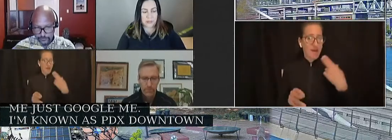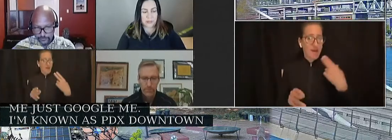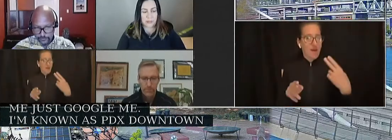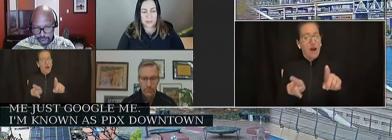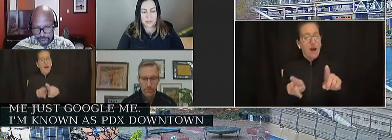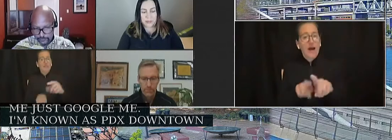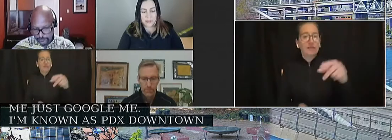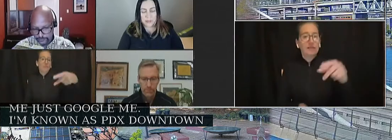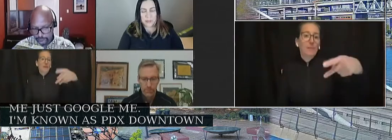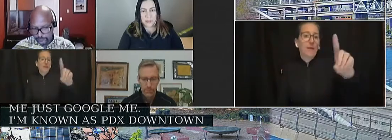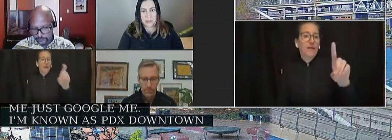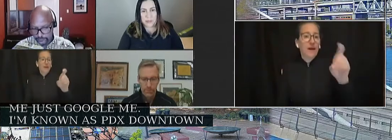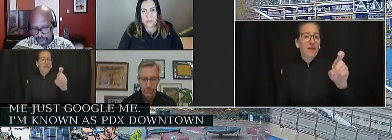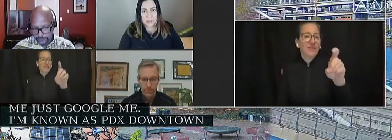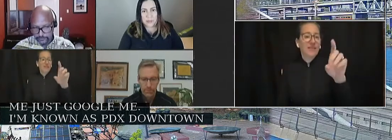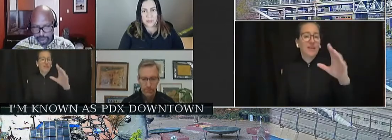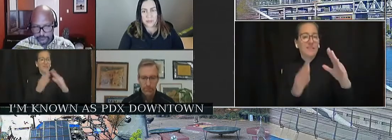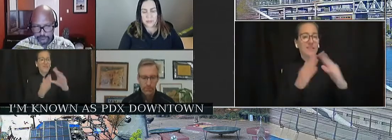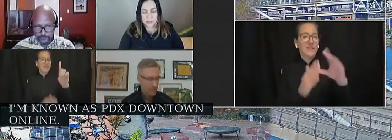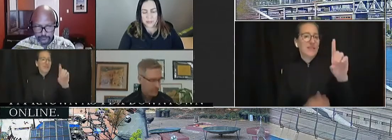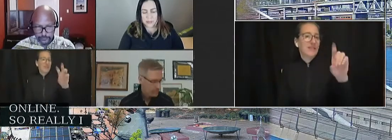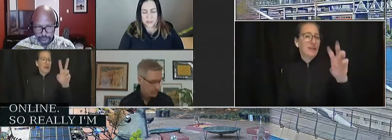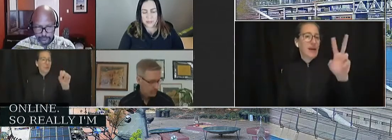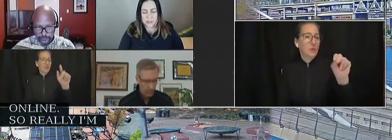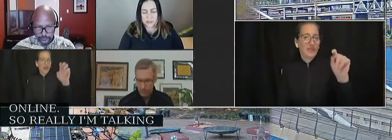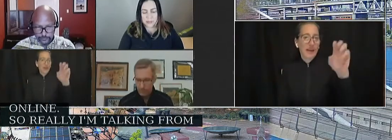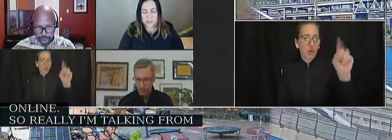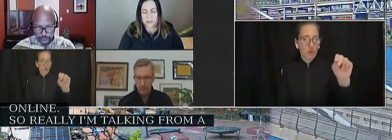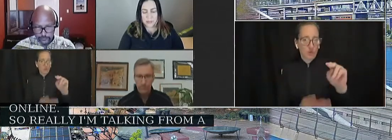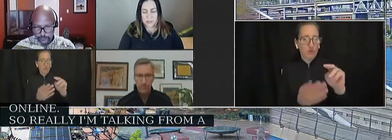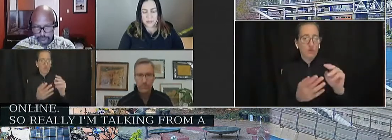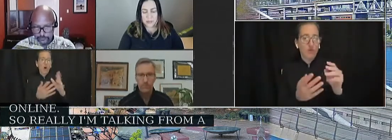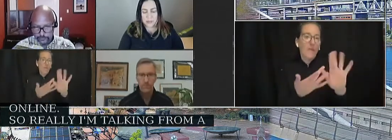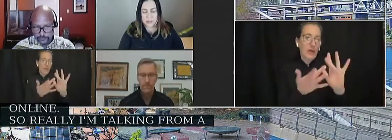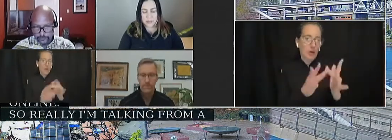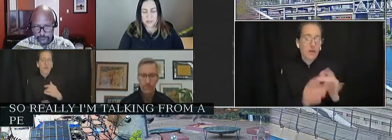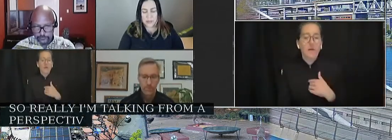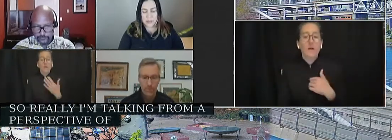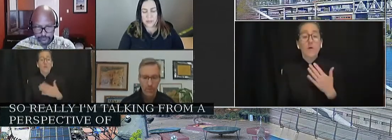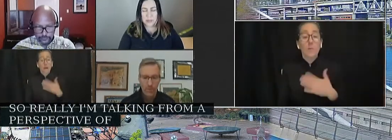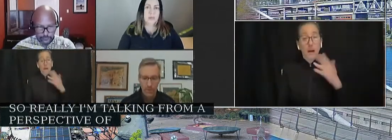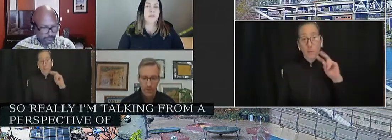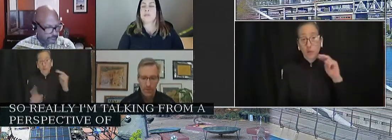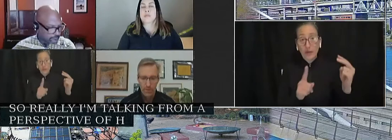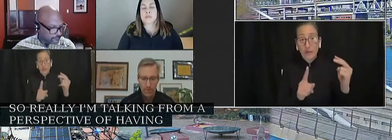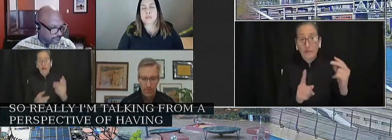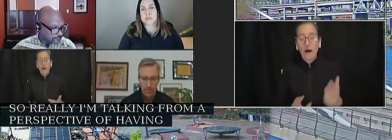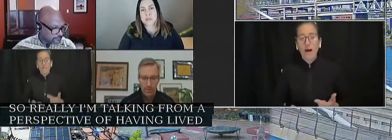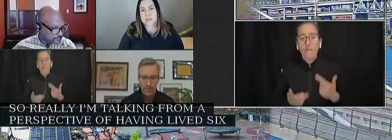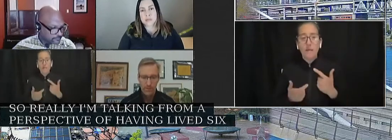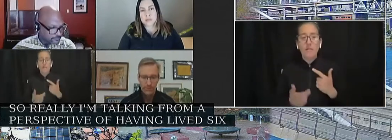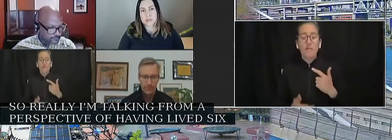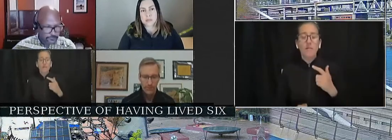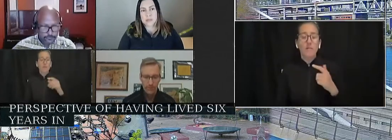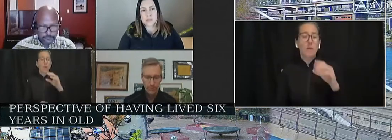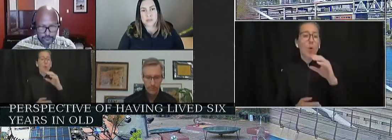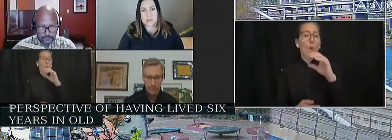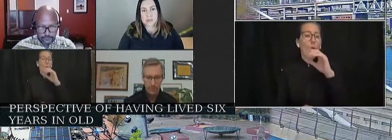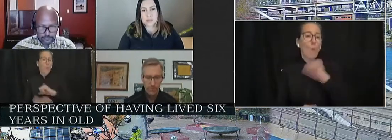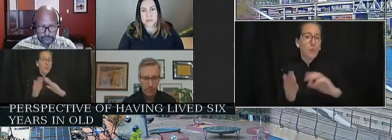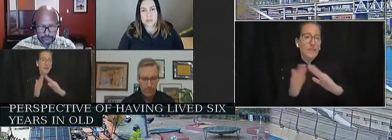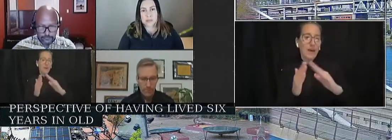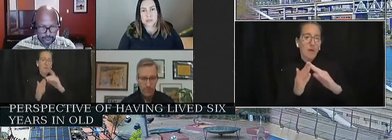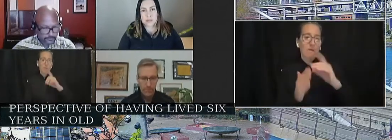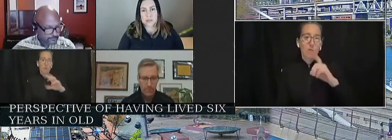really, I'm talking from a perspective of having lived six years in Old Town. And one thing I